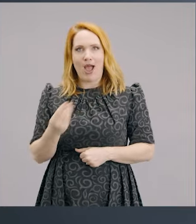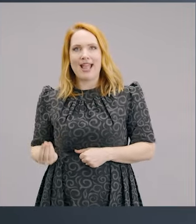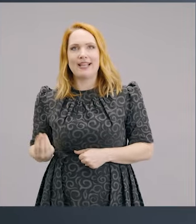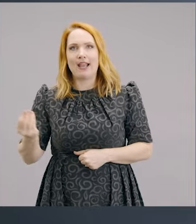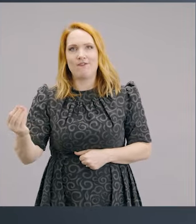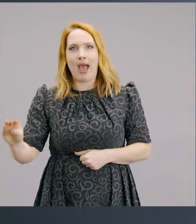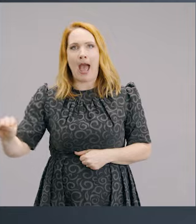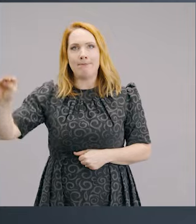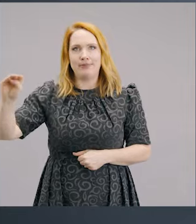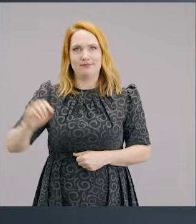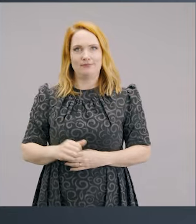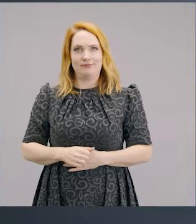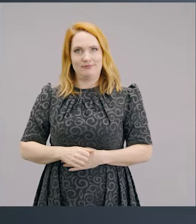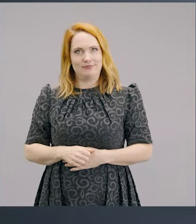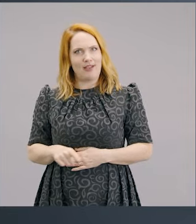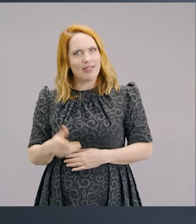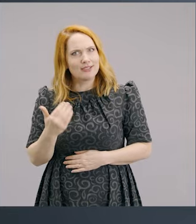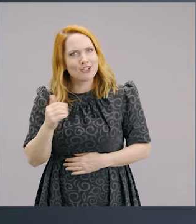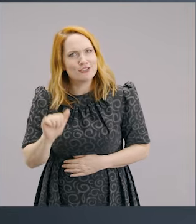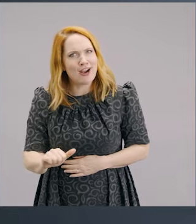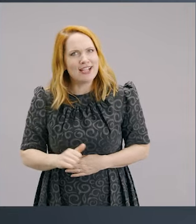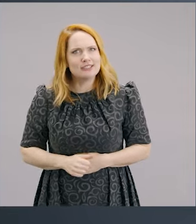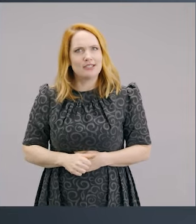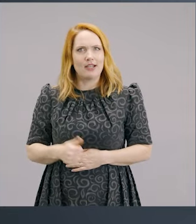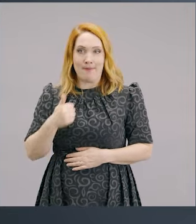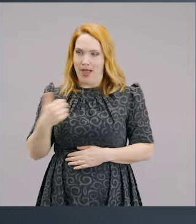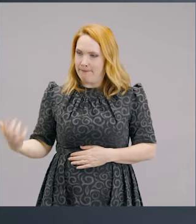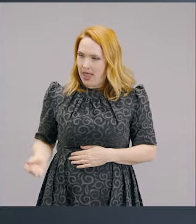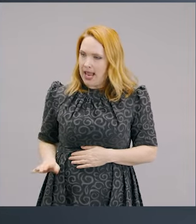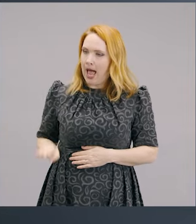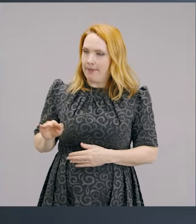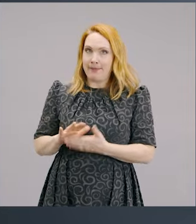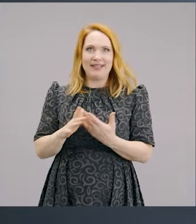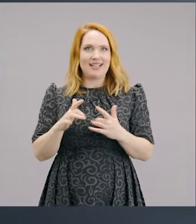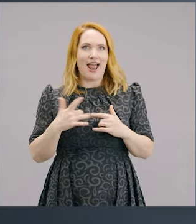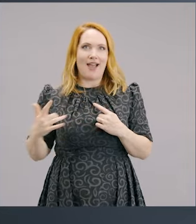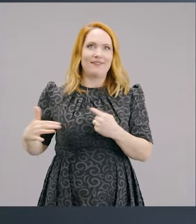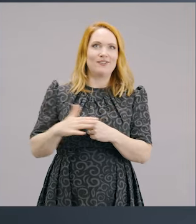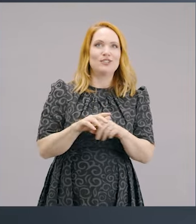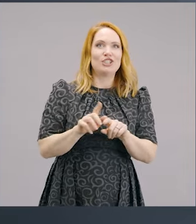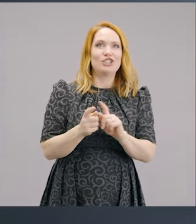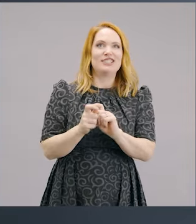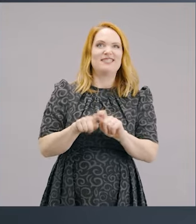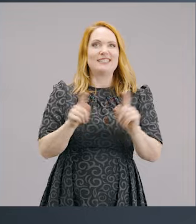go up. Isn't that cool? I don't increase my standard of living, I increase my standard of giving.